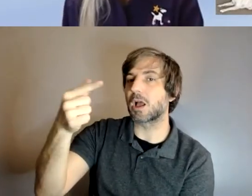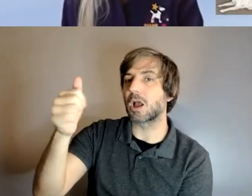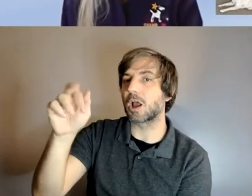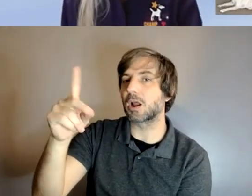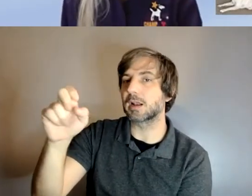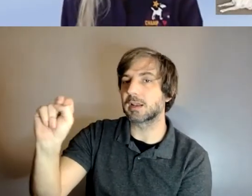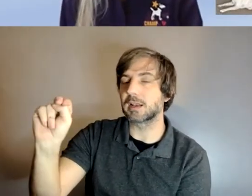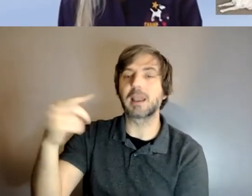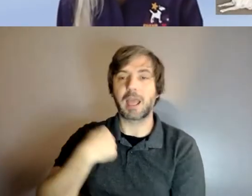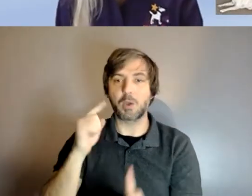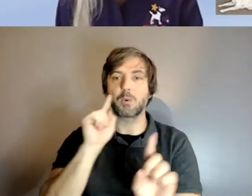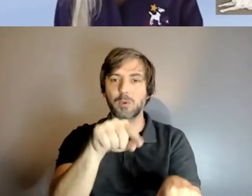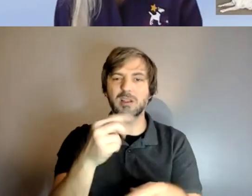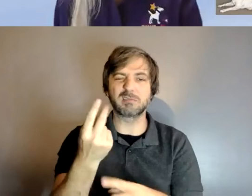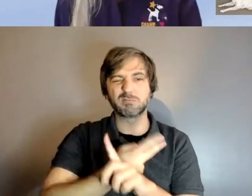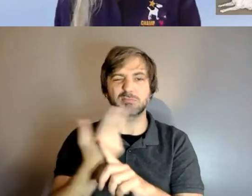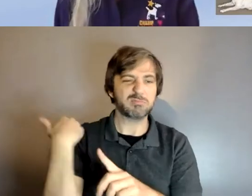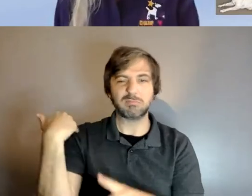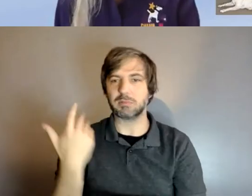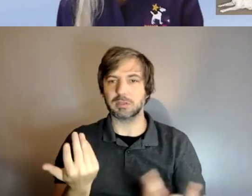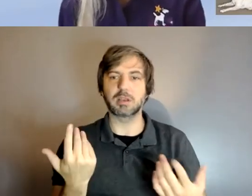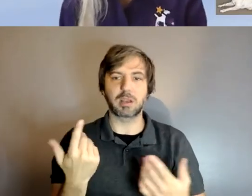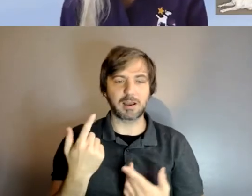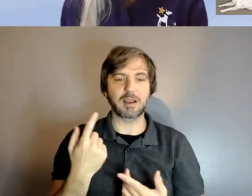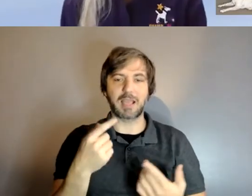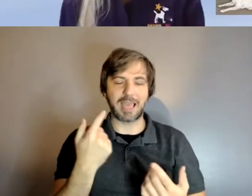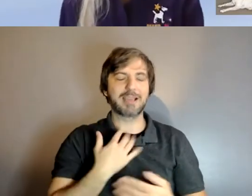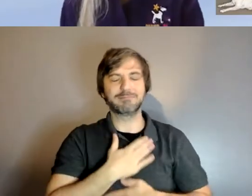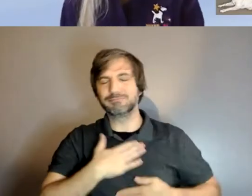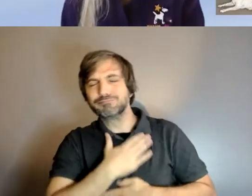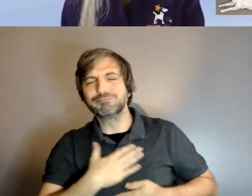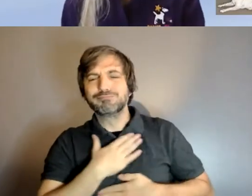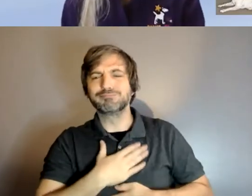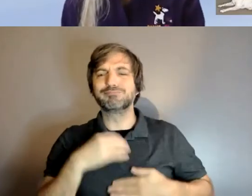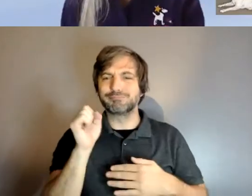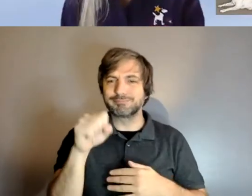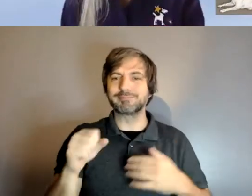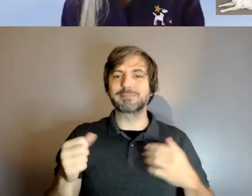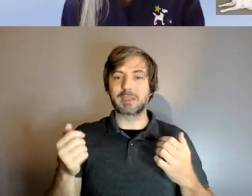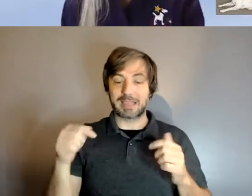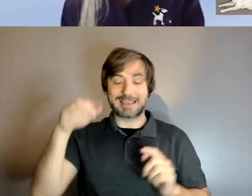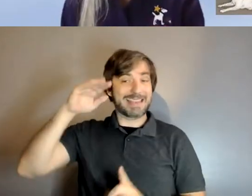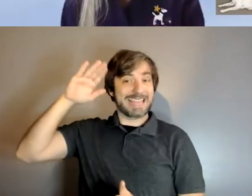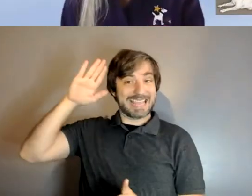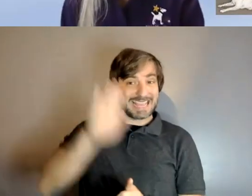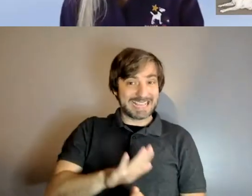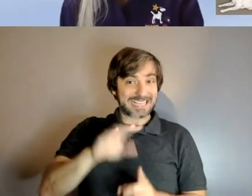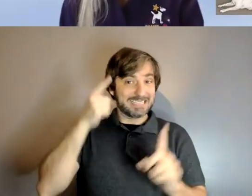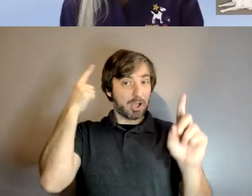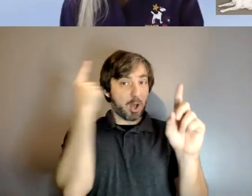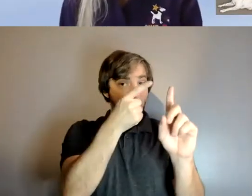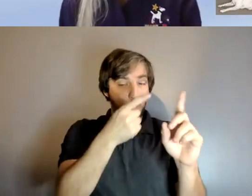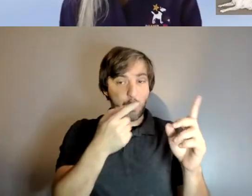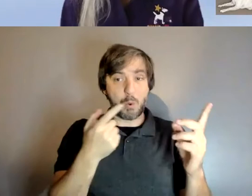me to do my facility evaluation and i really enjoyed my time there um and then his goal was to as as